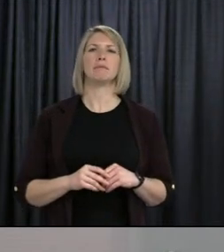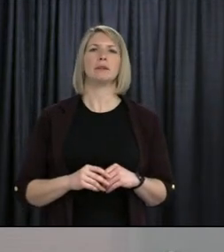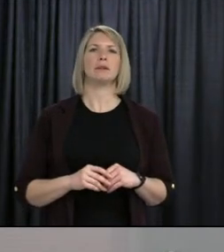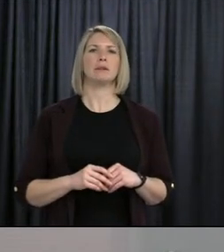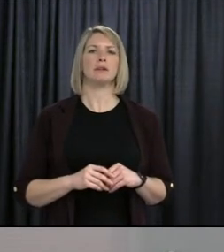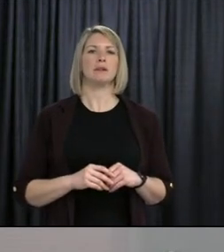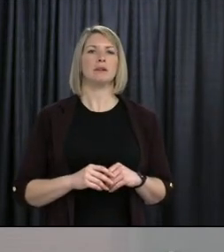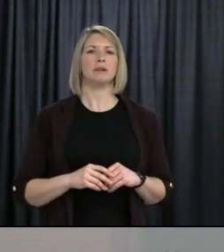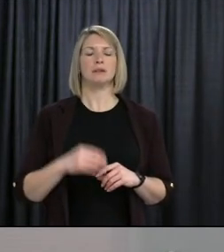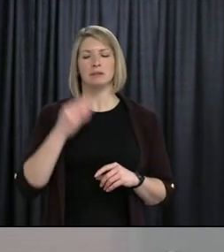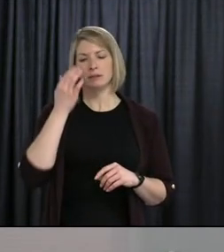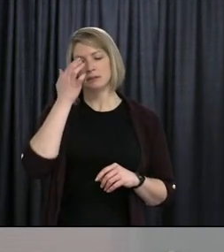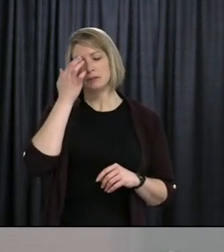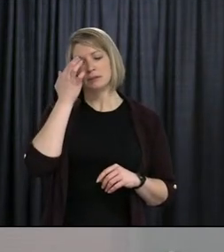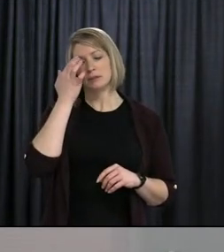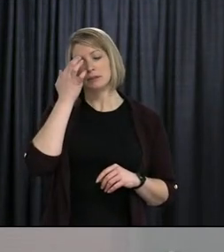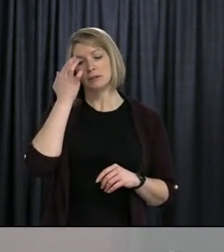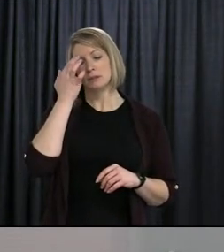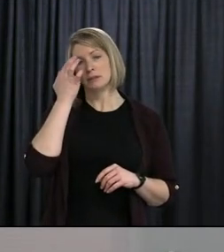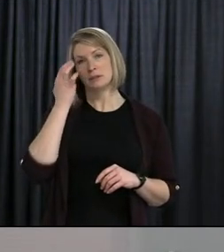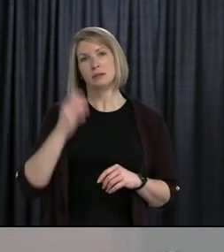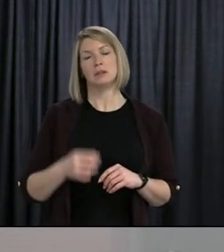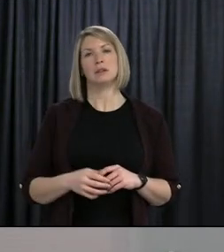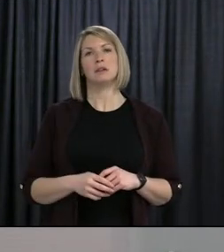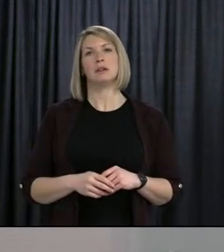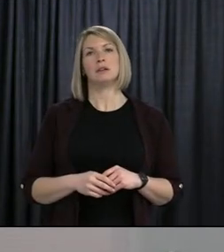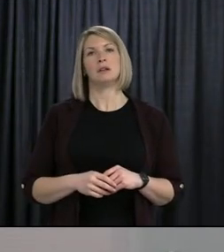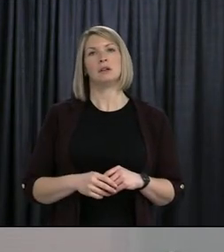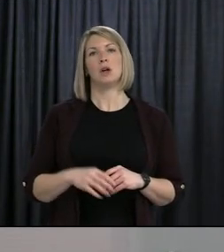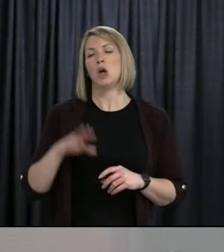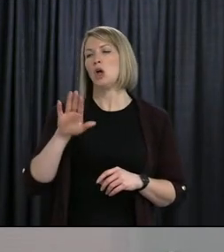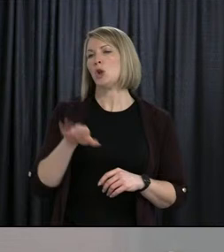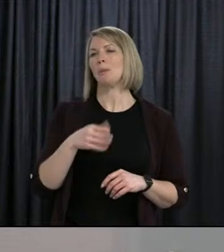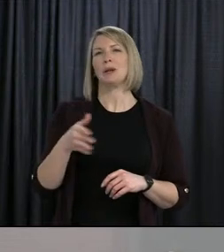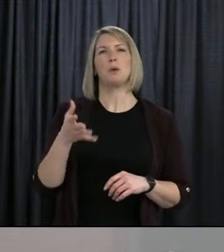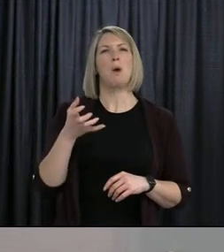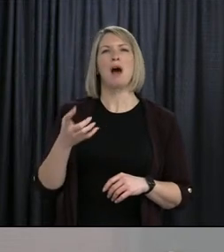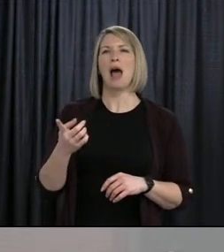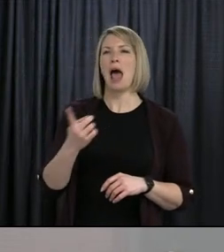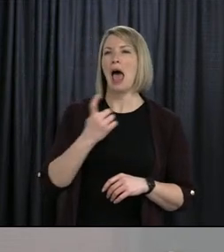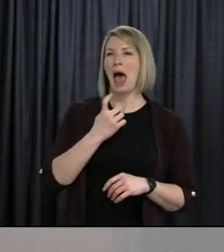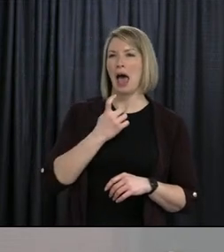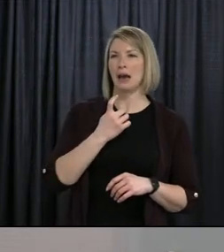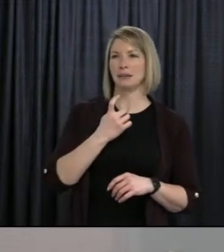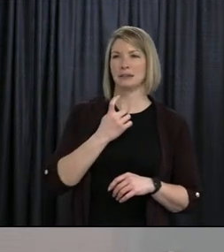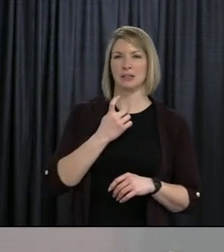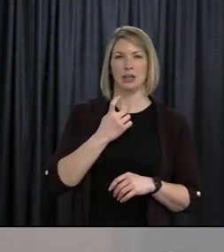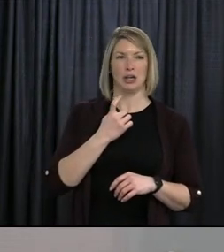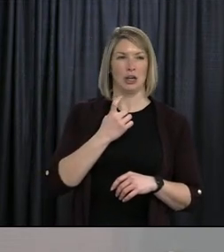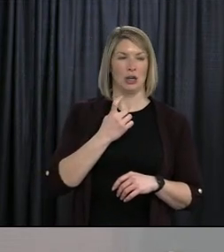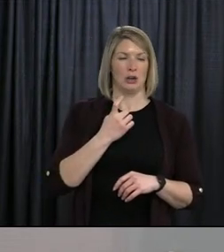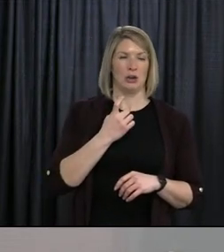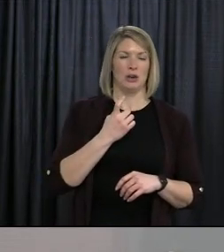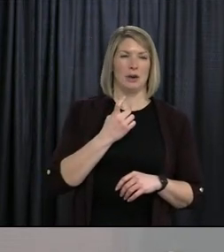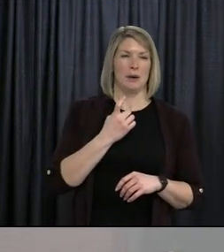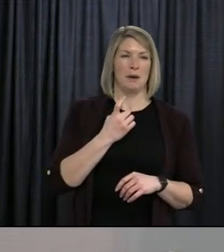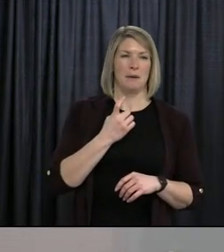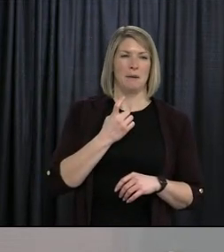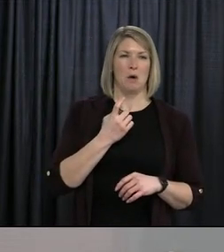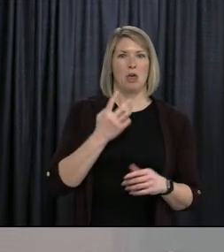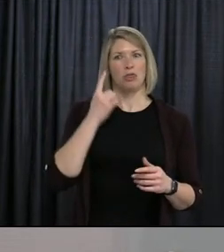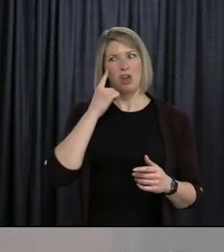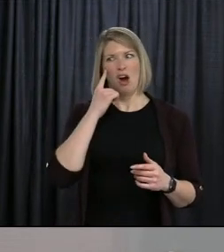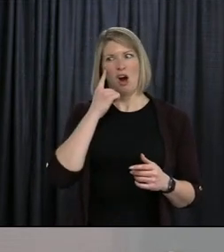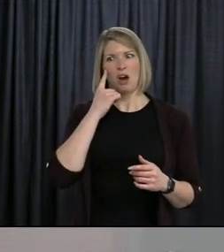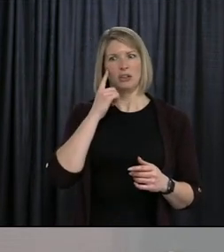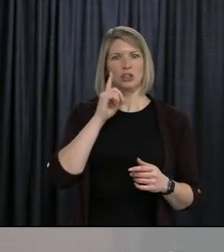No one really wants to approach this topic, but the reality is we were talking about this in the spring and the cancellation of the 2020 school year as well. This